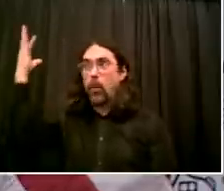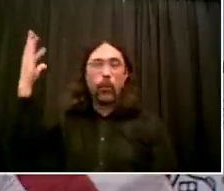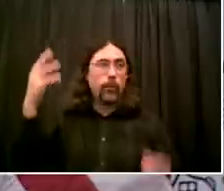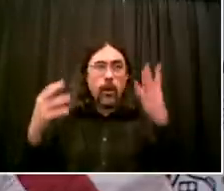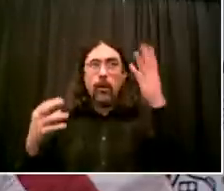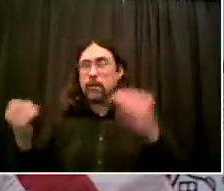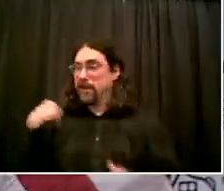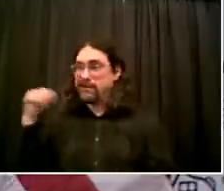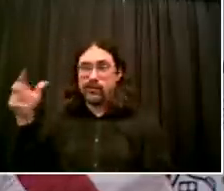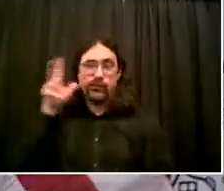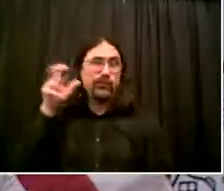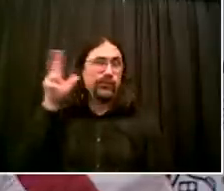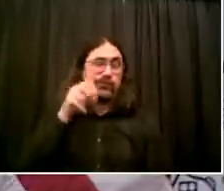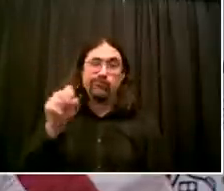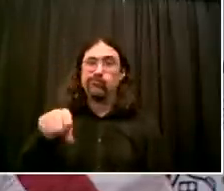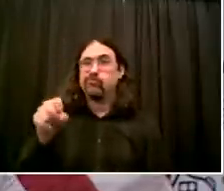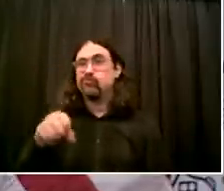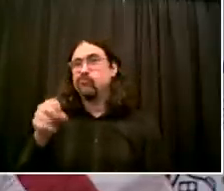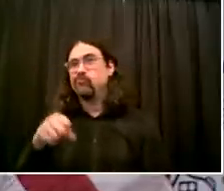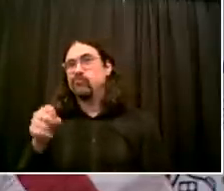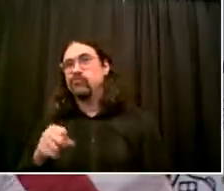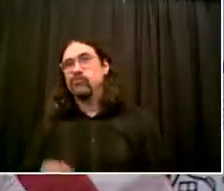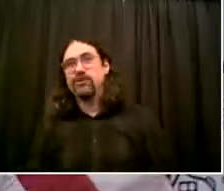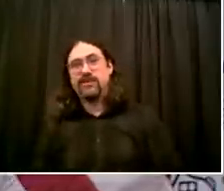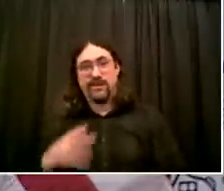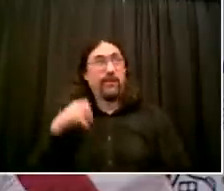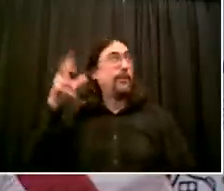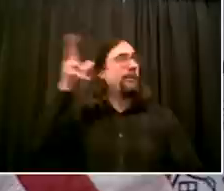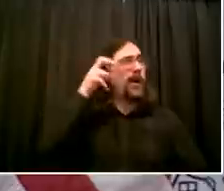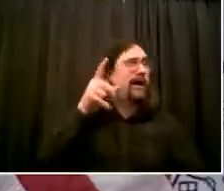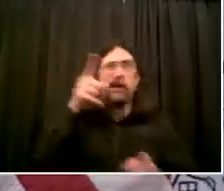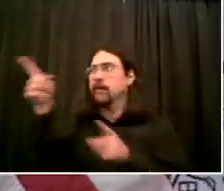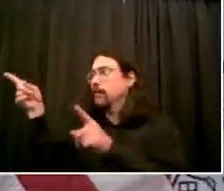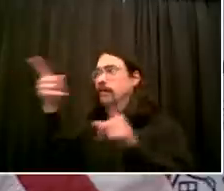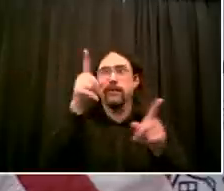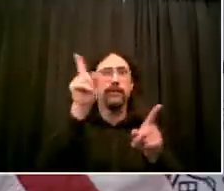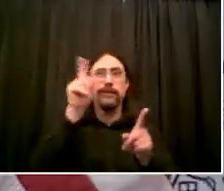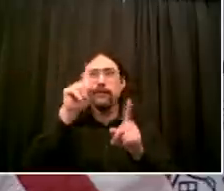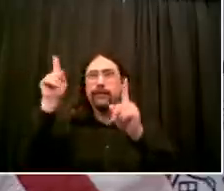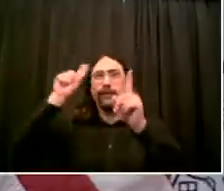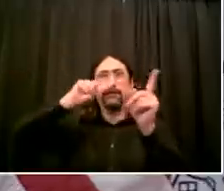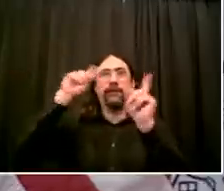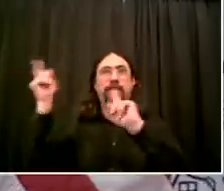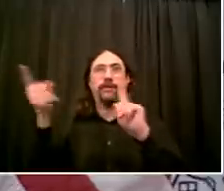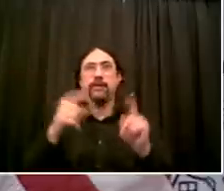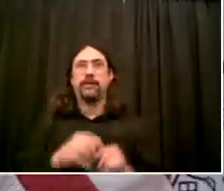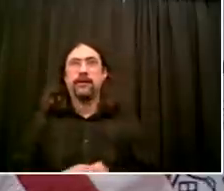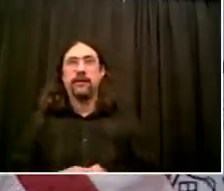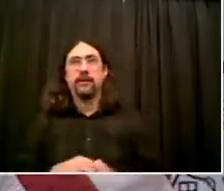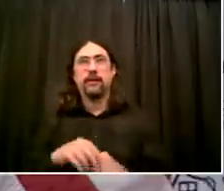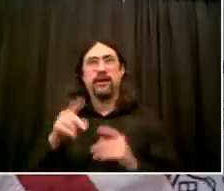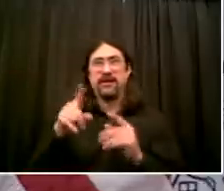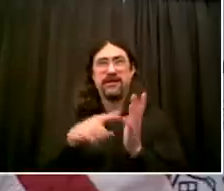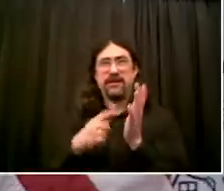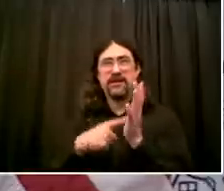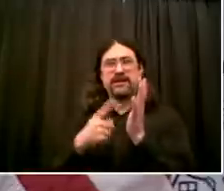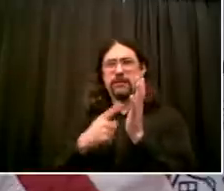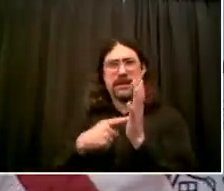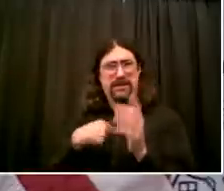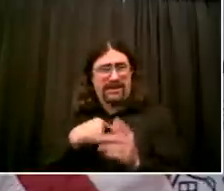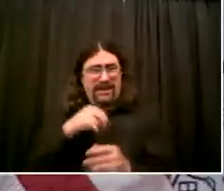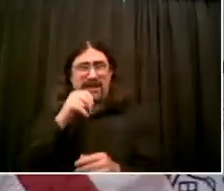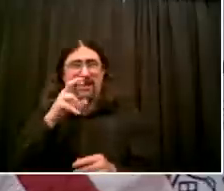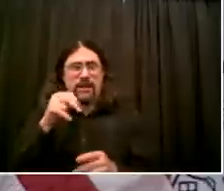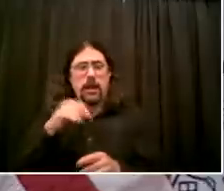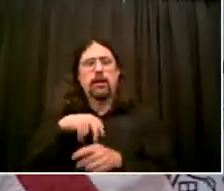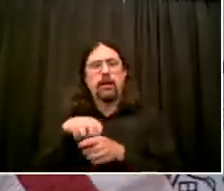Roosevelt Island or is coming from Astoria, Queens, because Gracie is close to both of them. But yeah, it was a lot. I'm going to talk to the